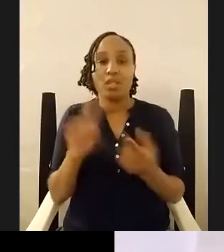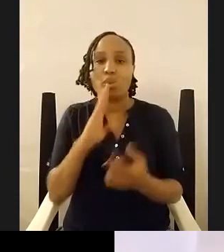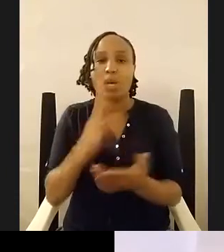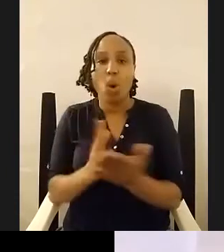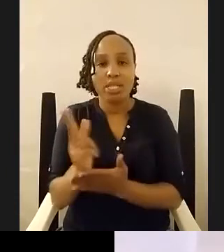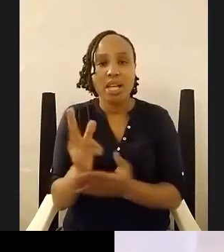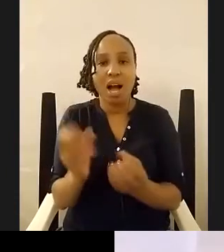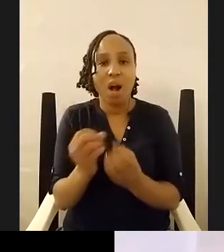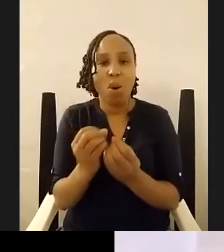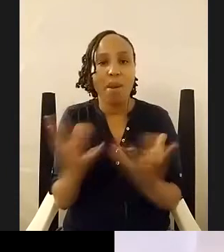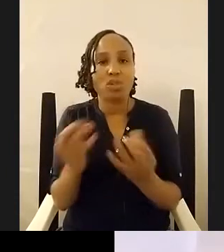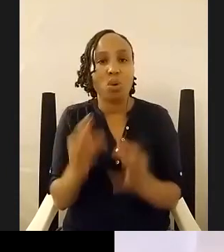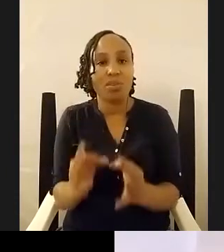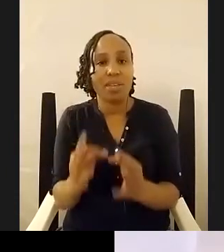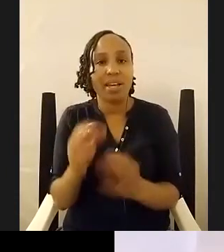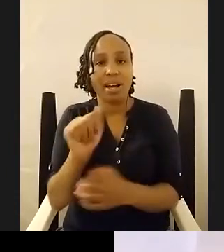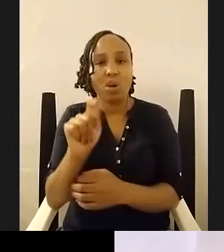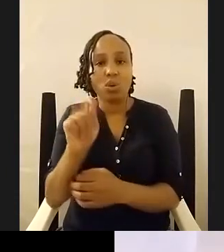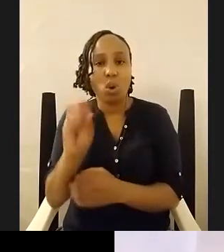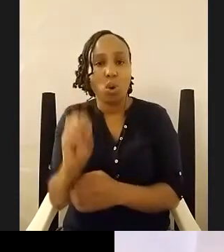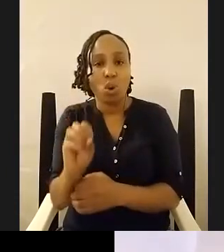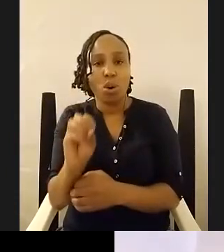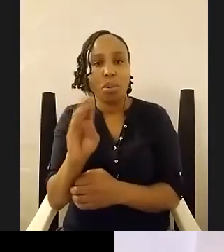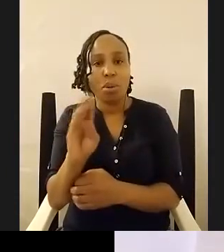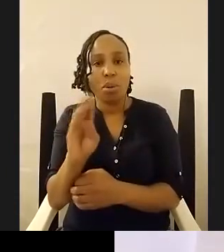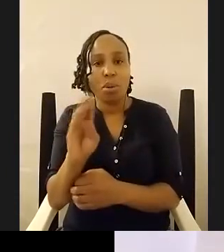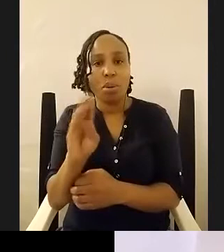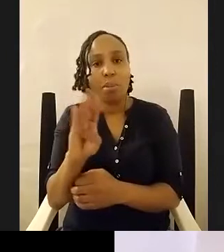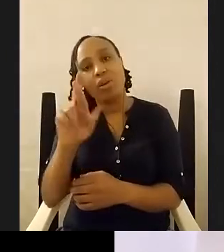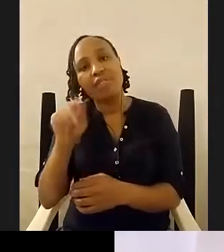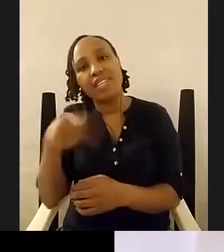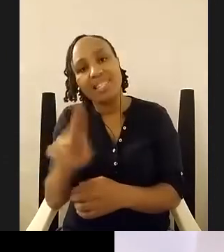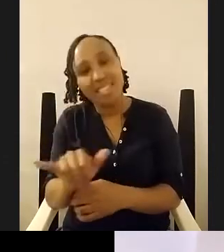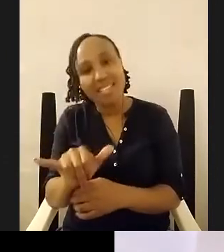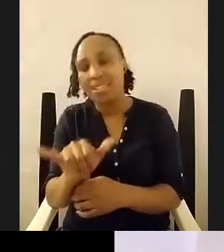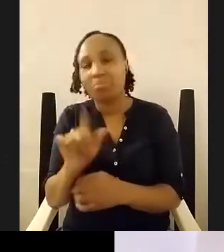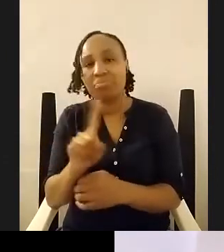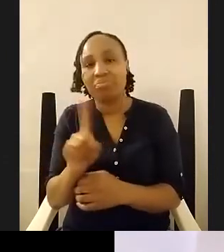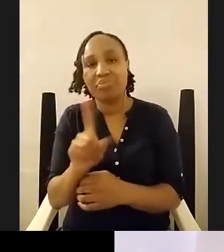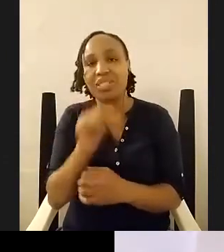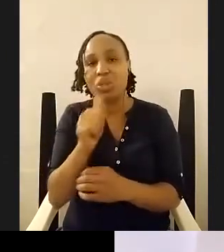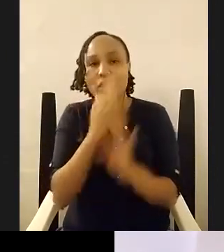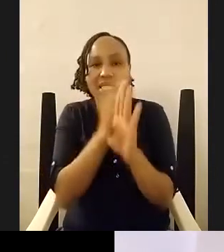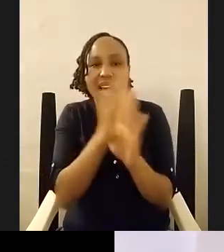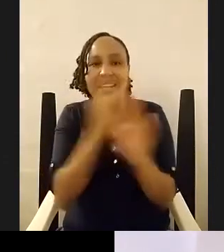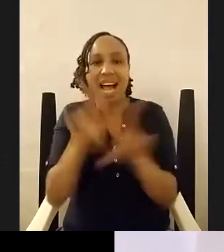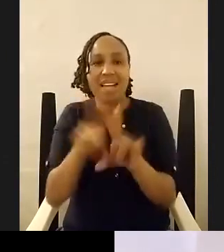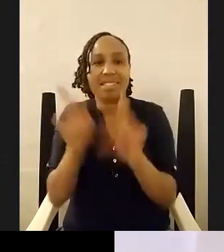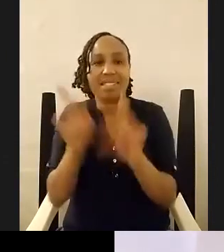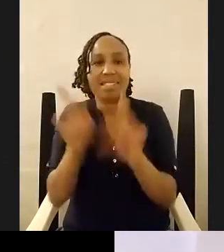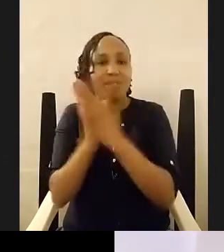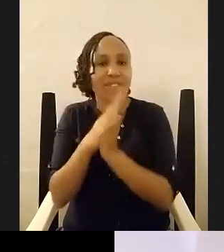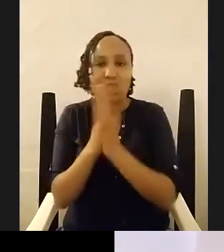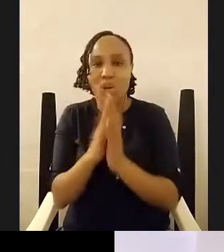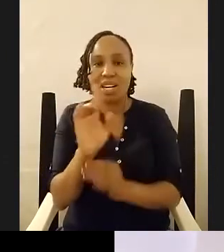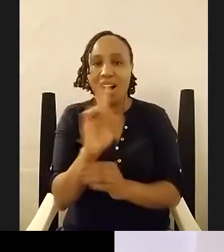is this me in the story is this a memoir disguised as fiction is that no it's not disguised as fiction because i really do think that if i wanted to write